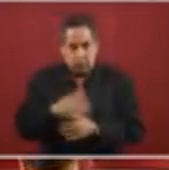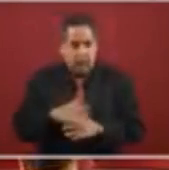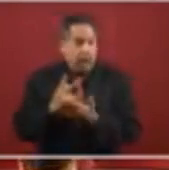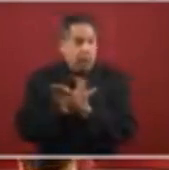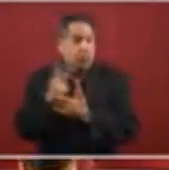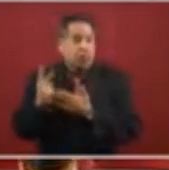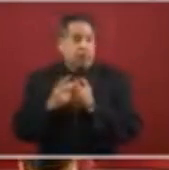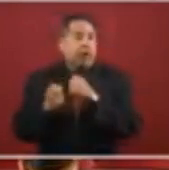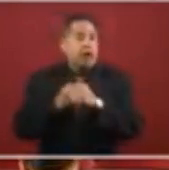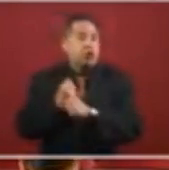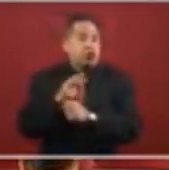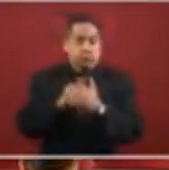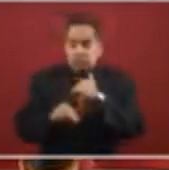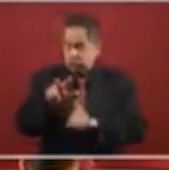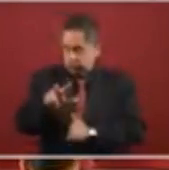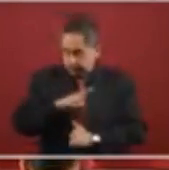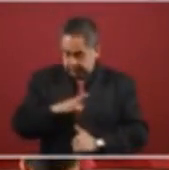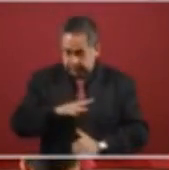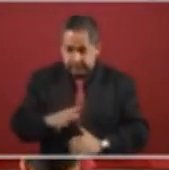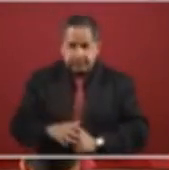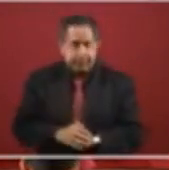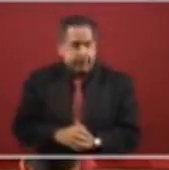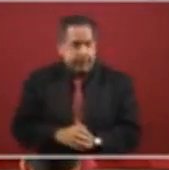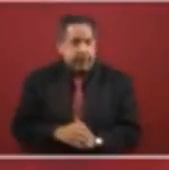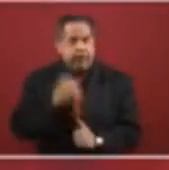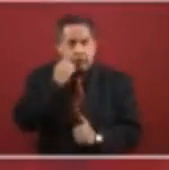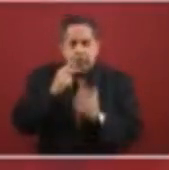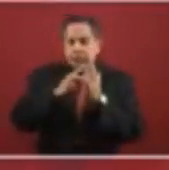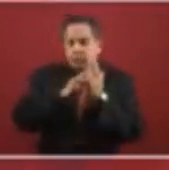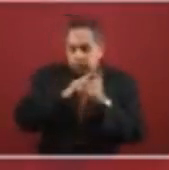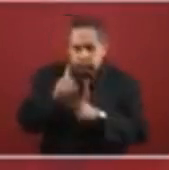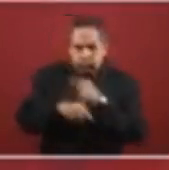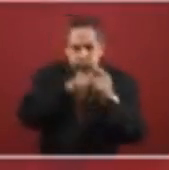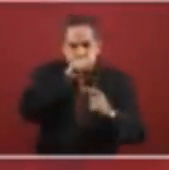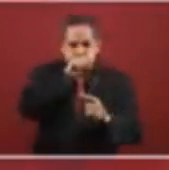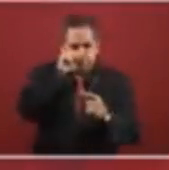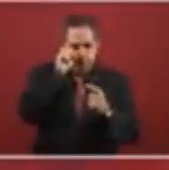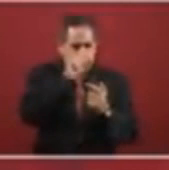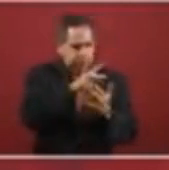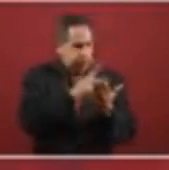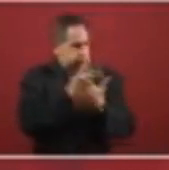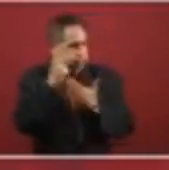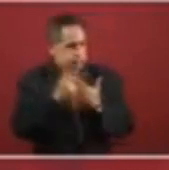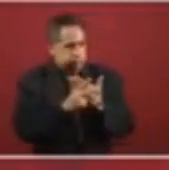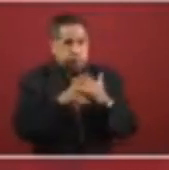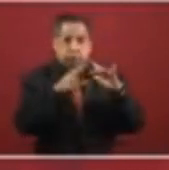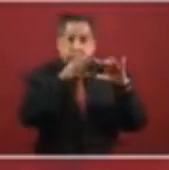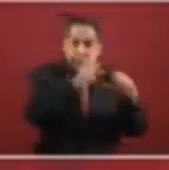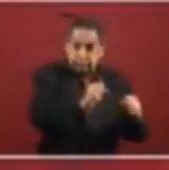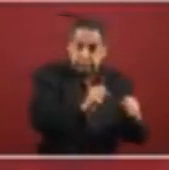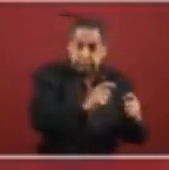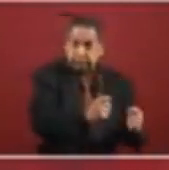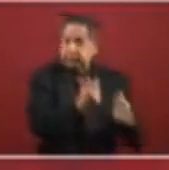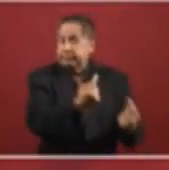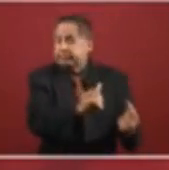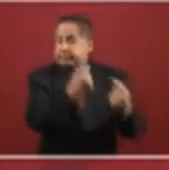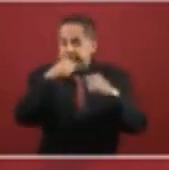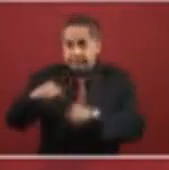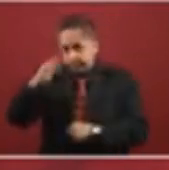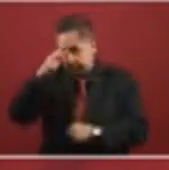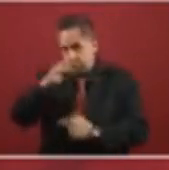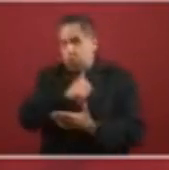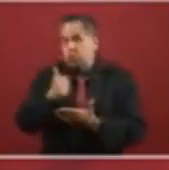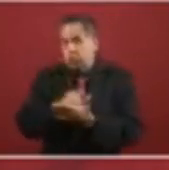Because that was pending up until we want it to be reinstalled or reinstated. These